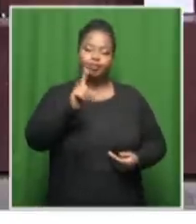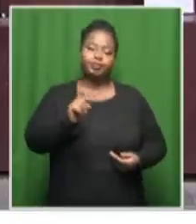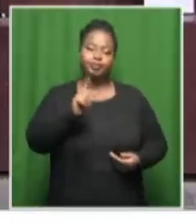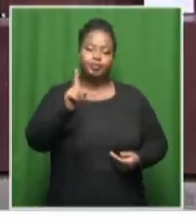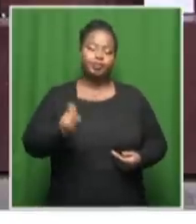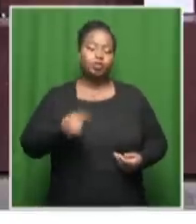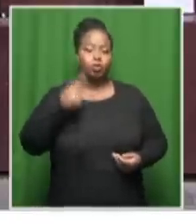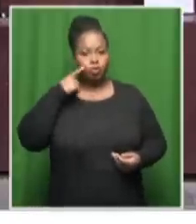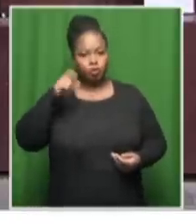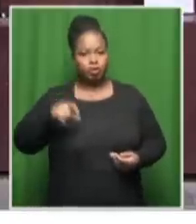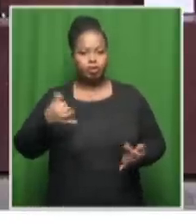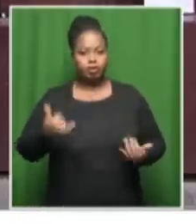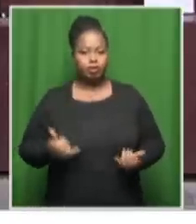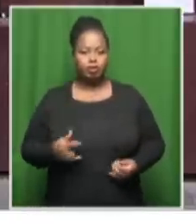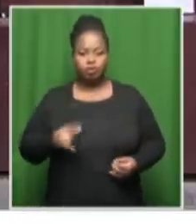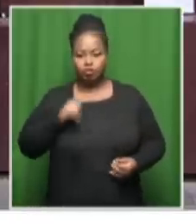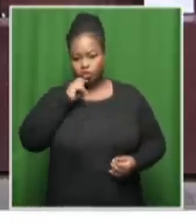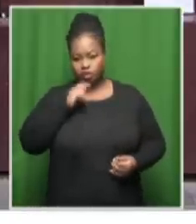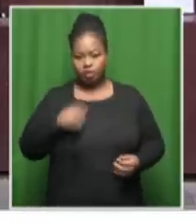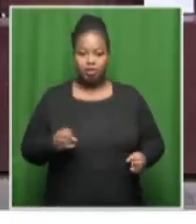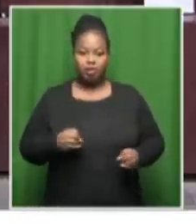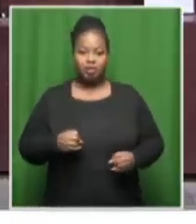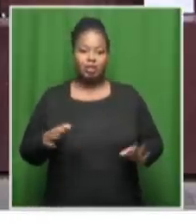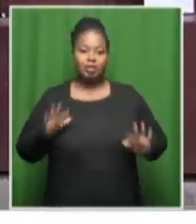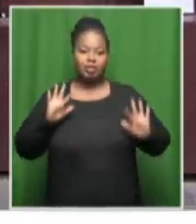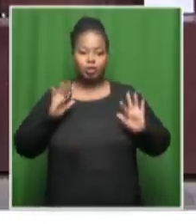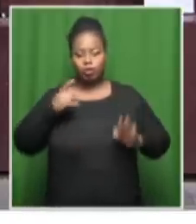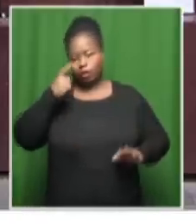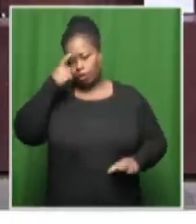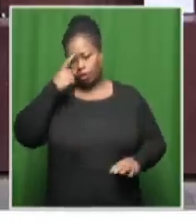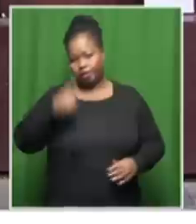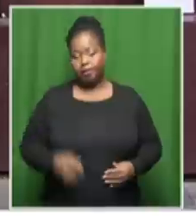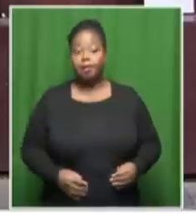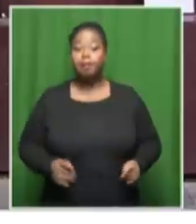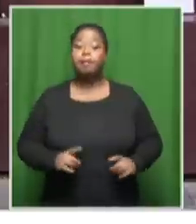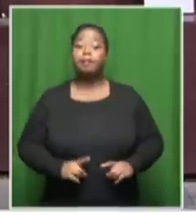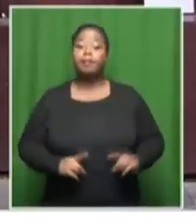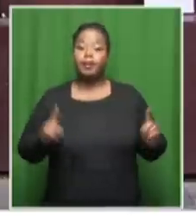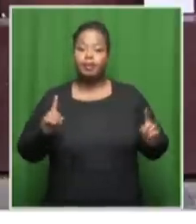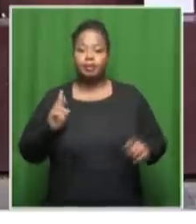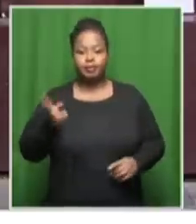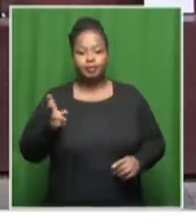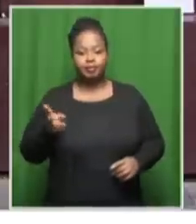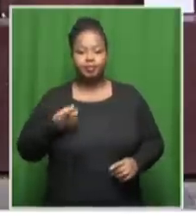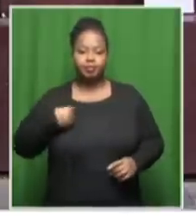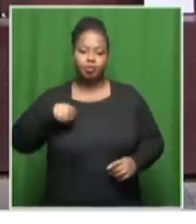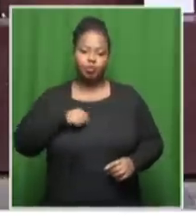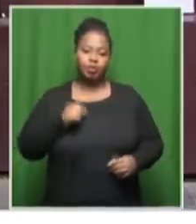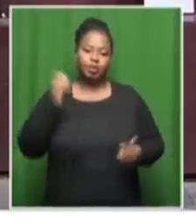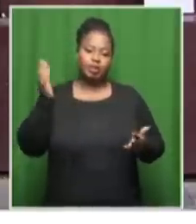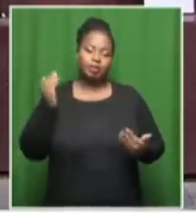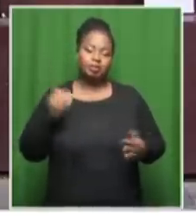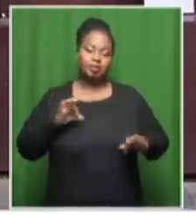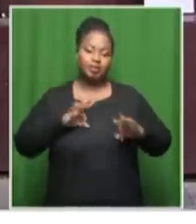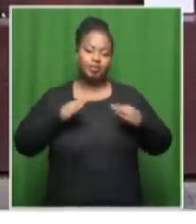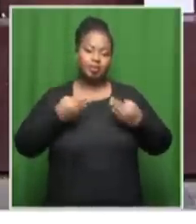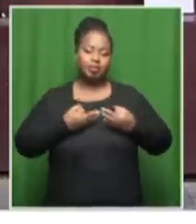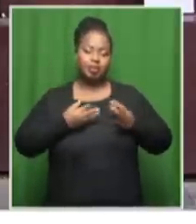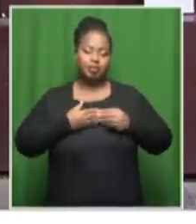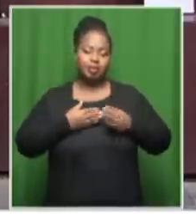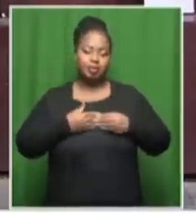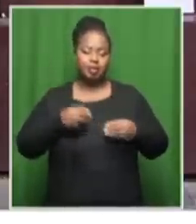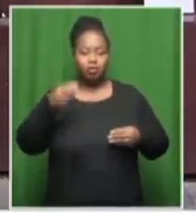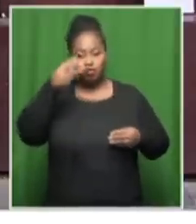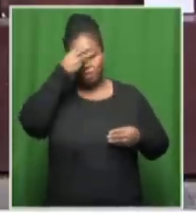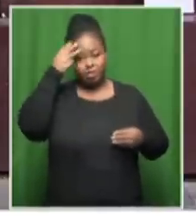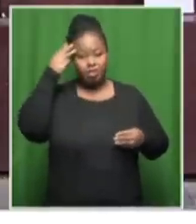to this particular witness this morning and it starts at 10 o'clock. However, we're also expecting the family members of Senzomiwa